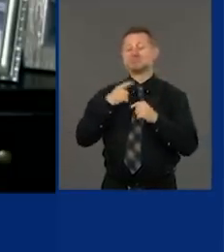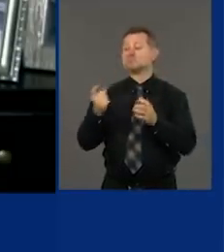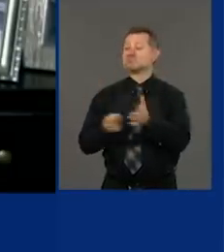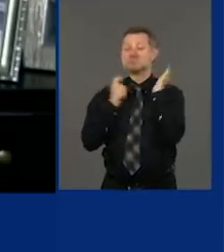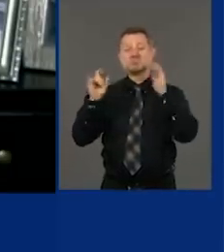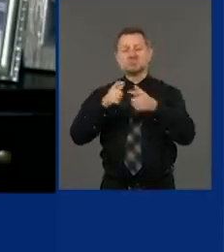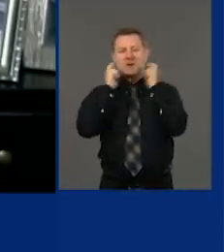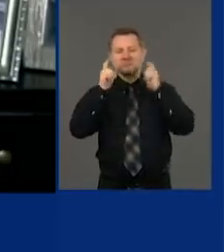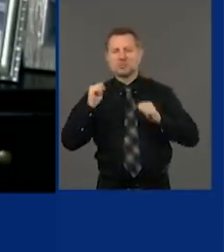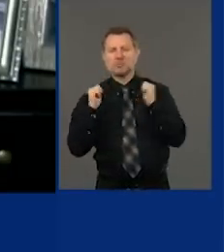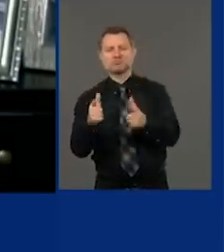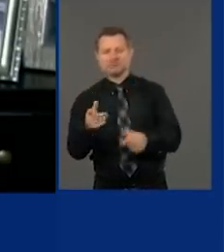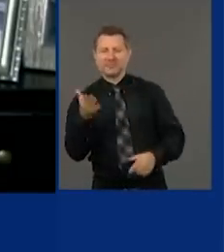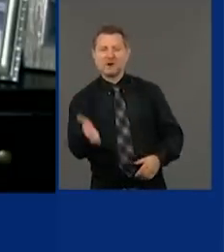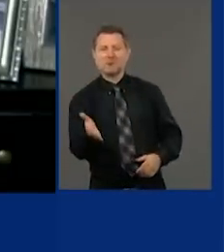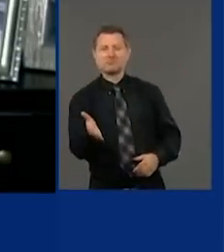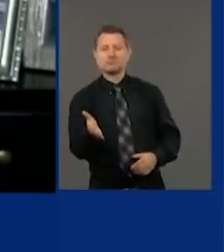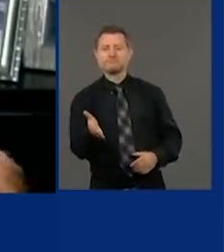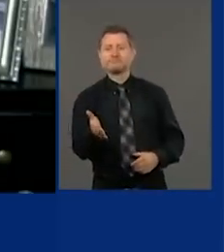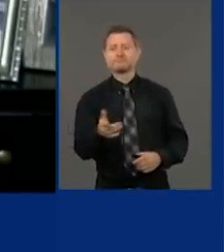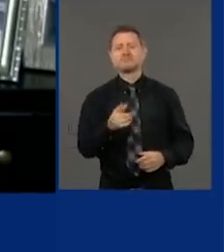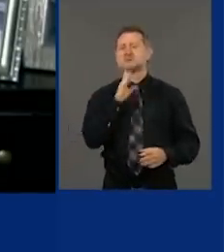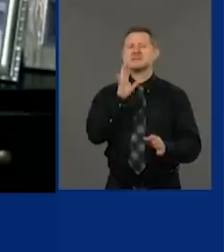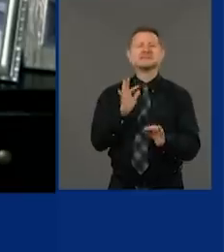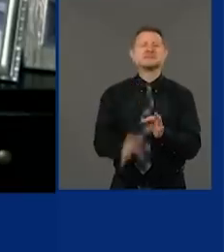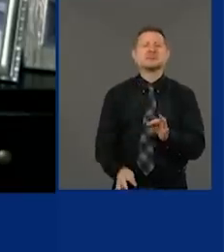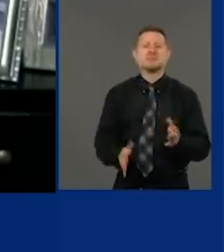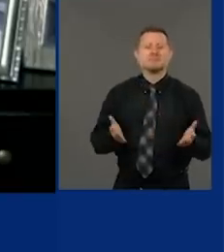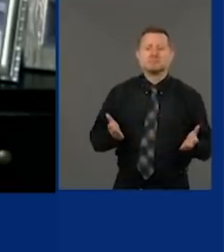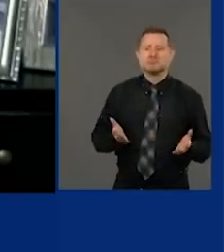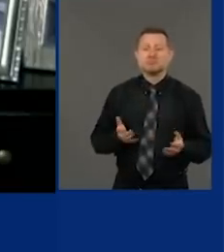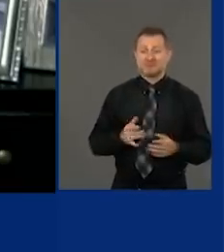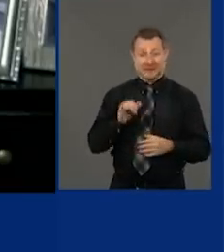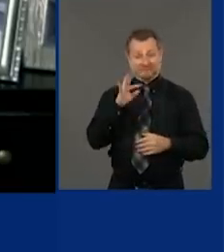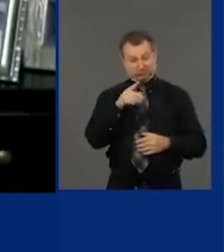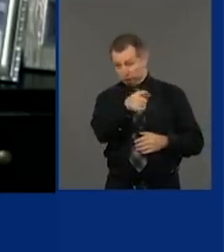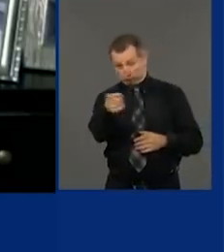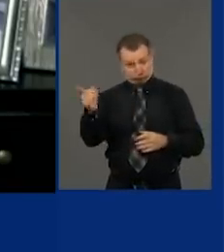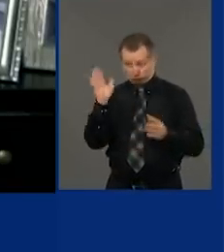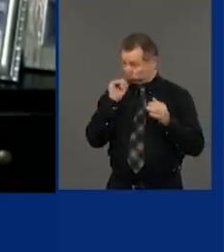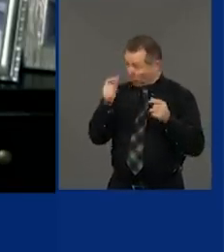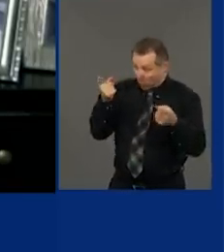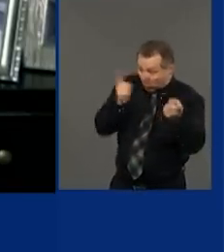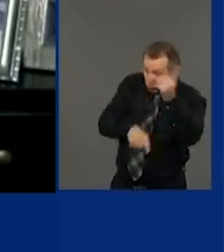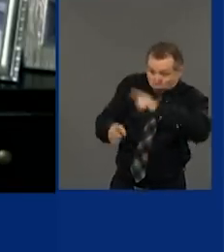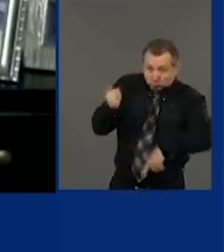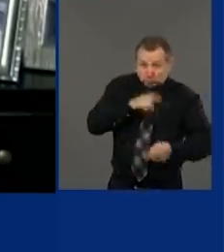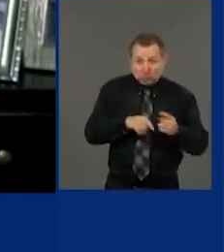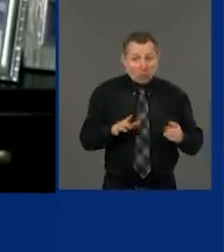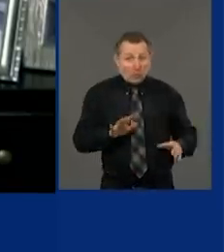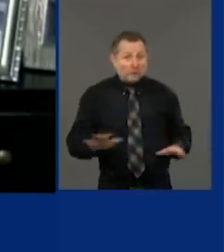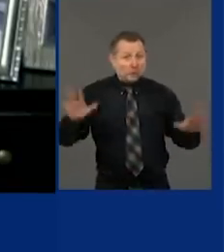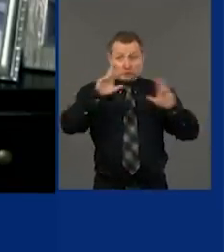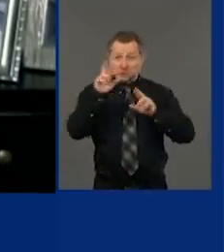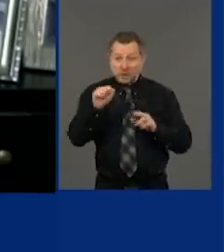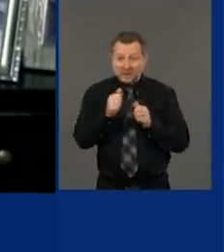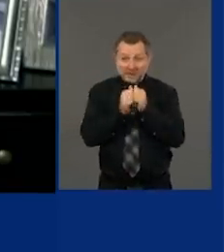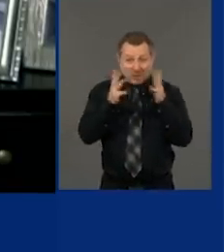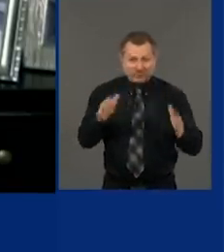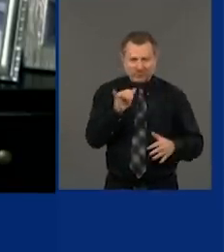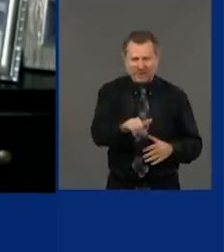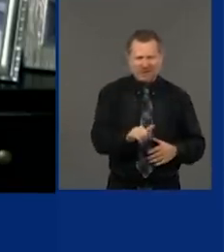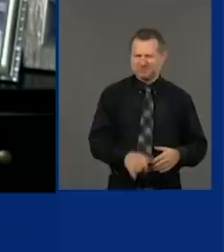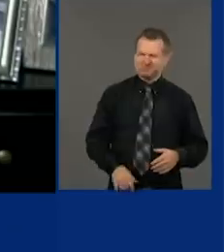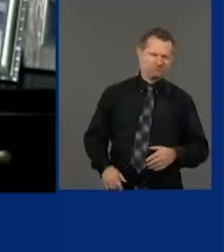well. And it's very simple, unless we have a coordinated approach across this country, we are going to